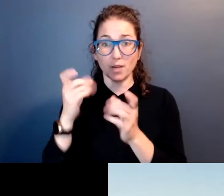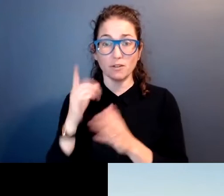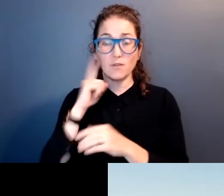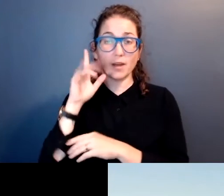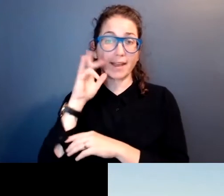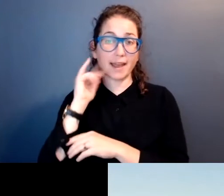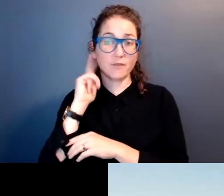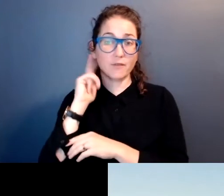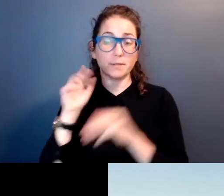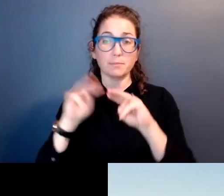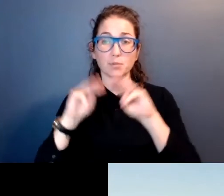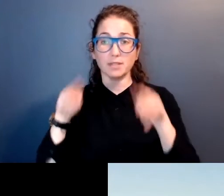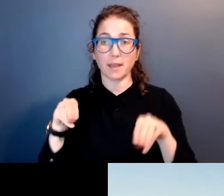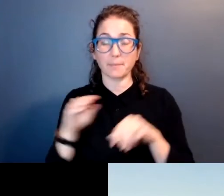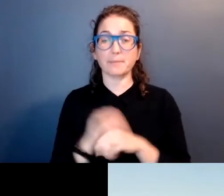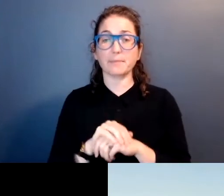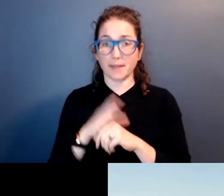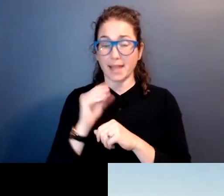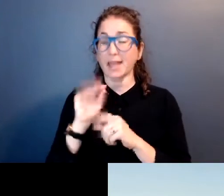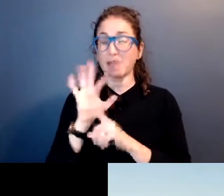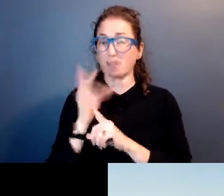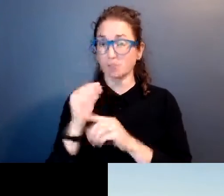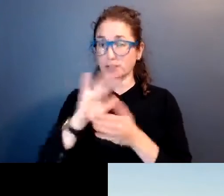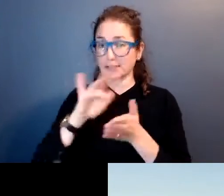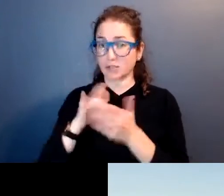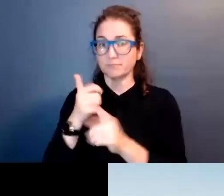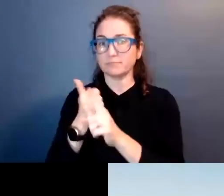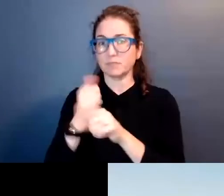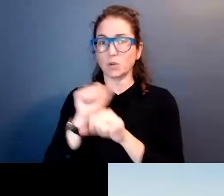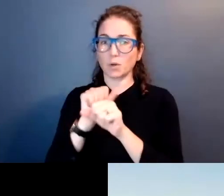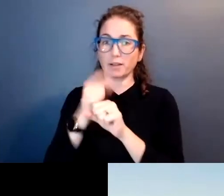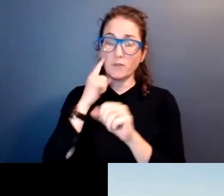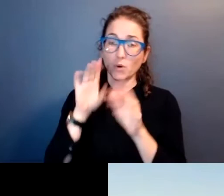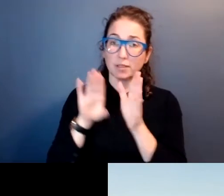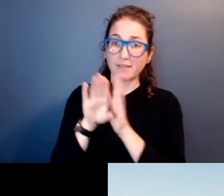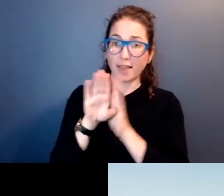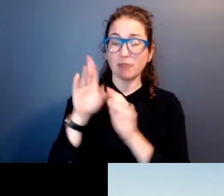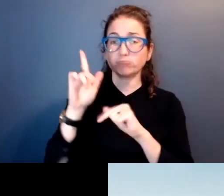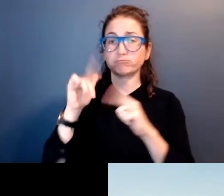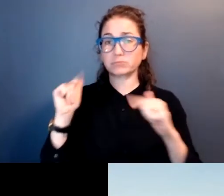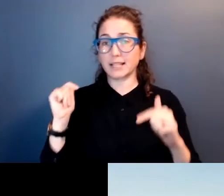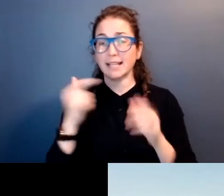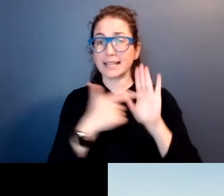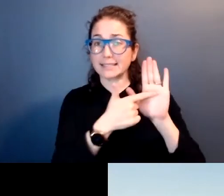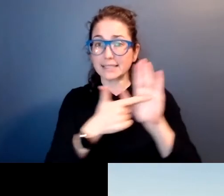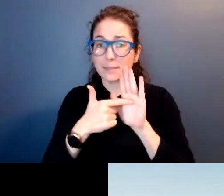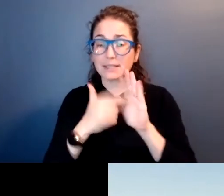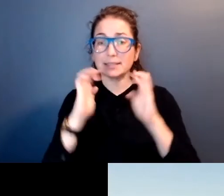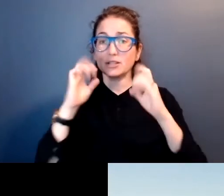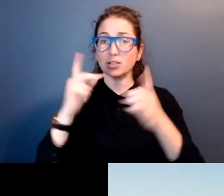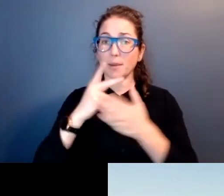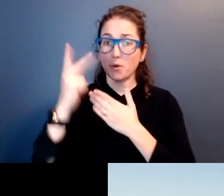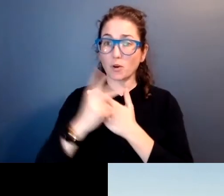California Museum and Culture Center, she works to develop exhibits, educational programs, and